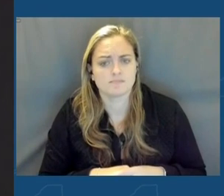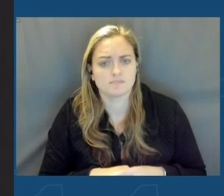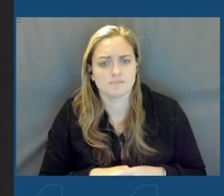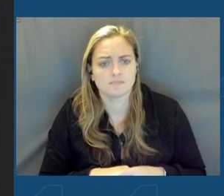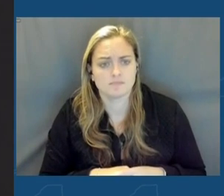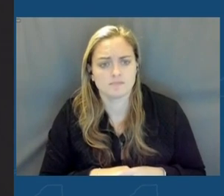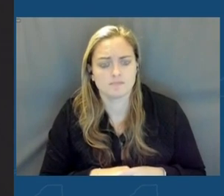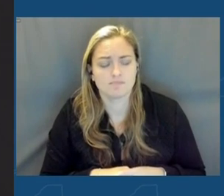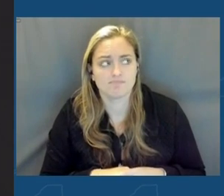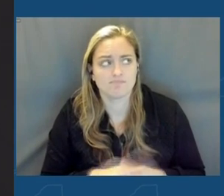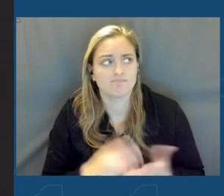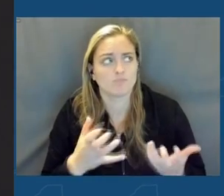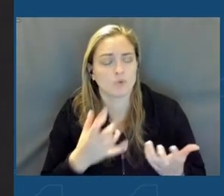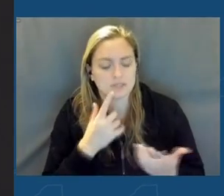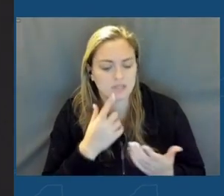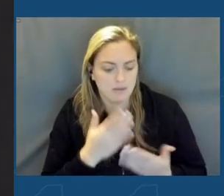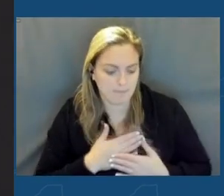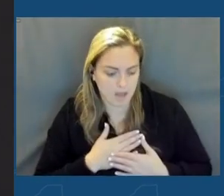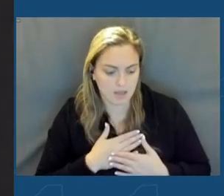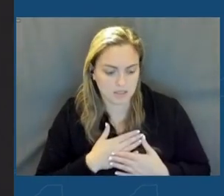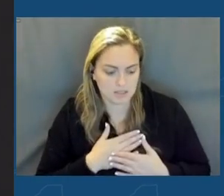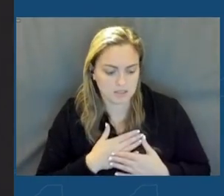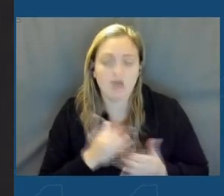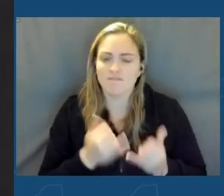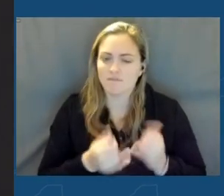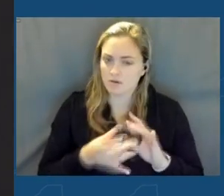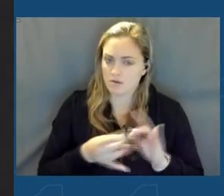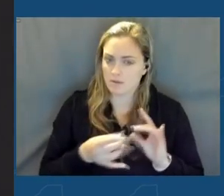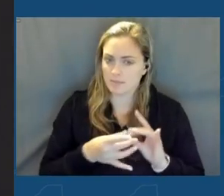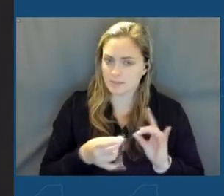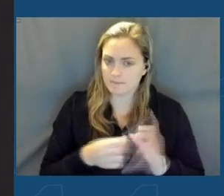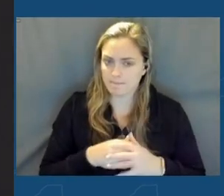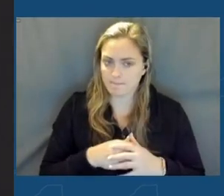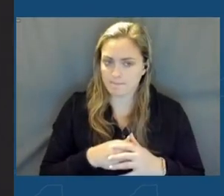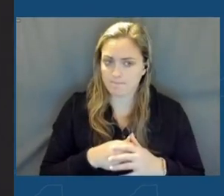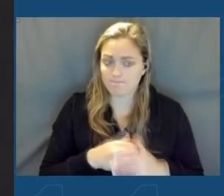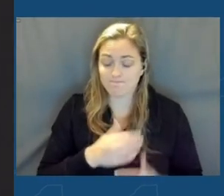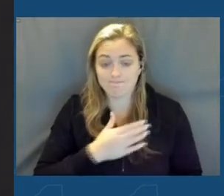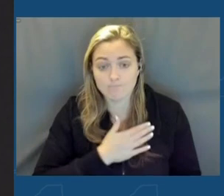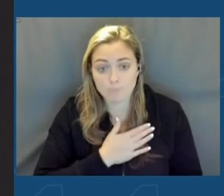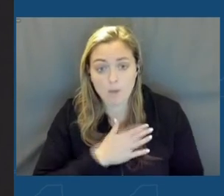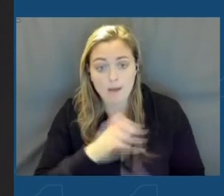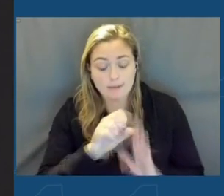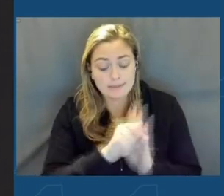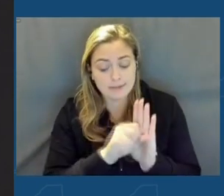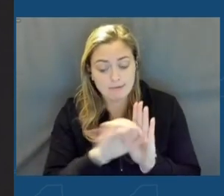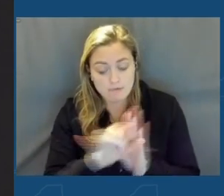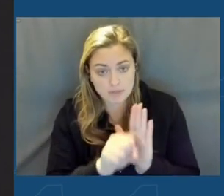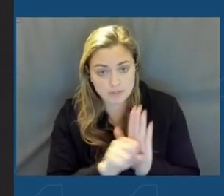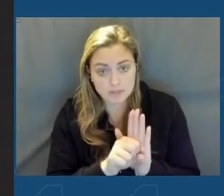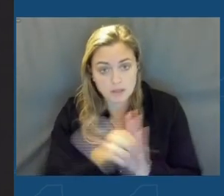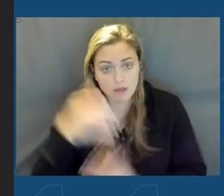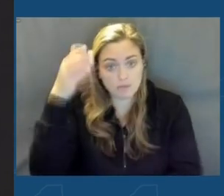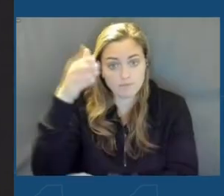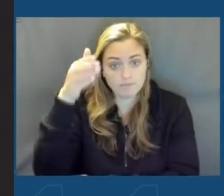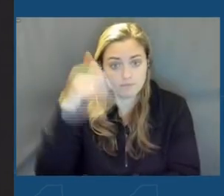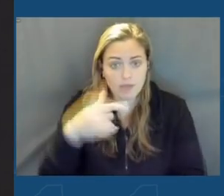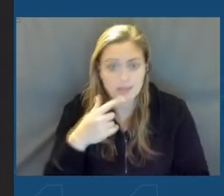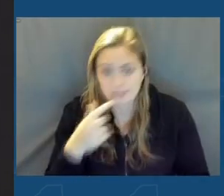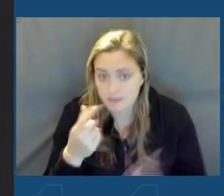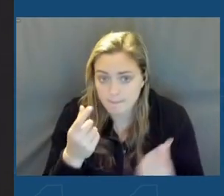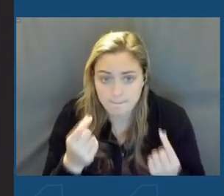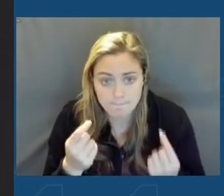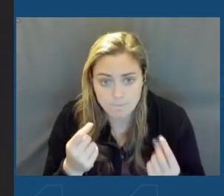And I just want to say my final comments here. In my State of the State address, I said I would